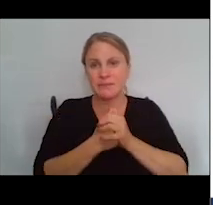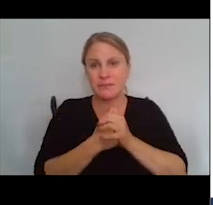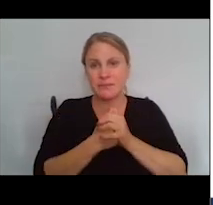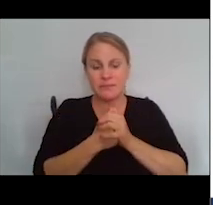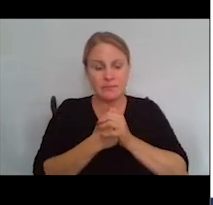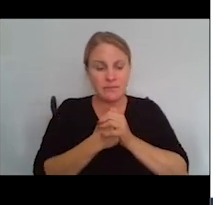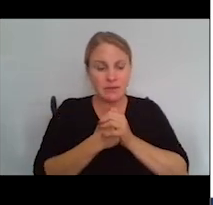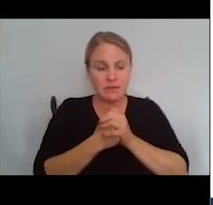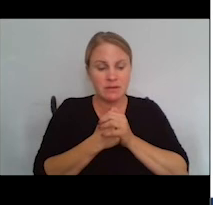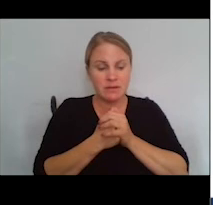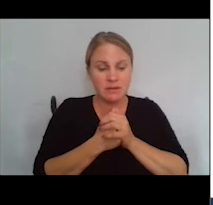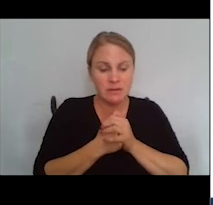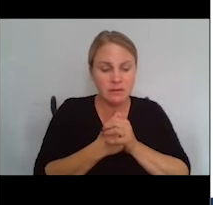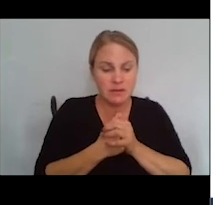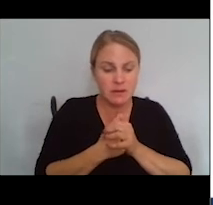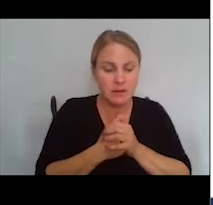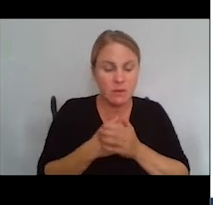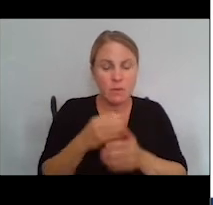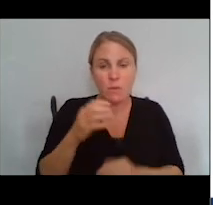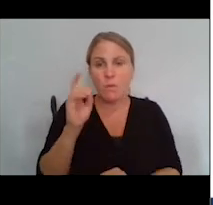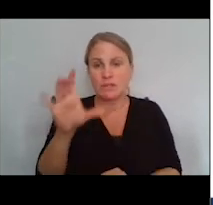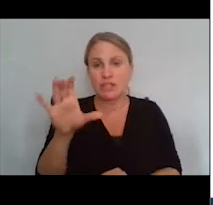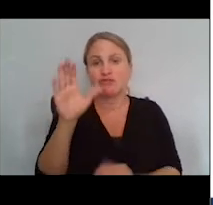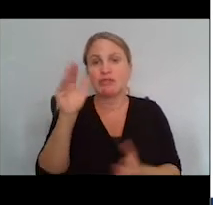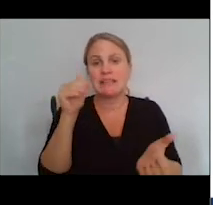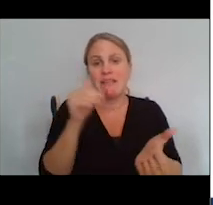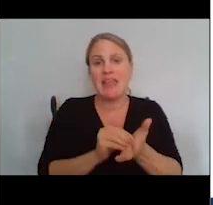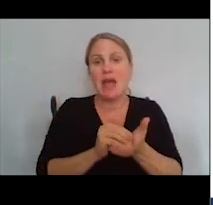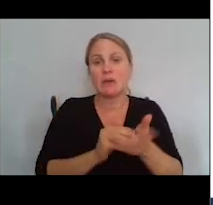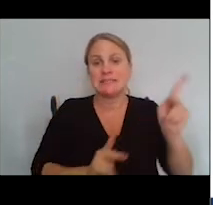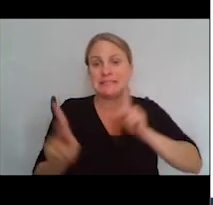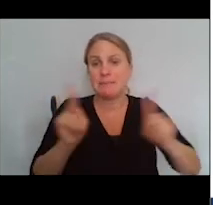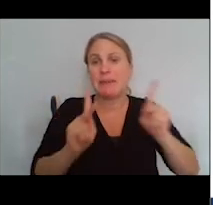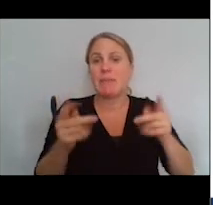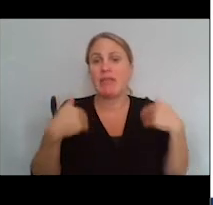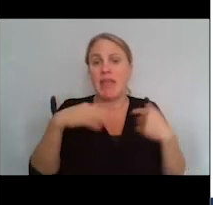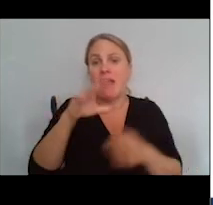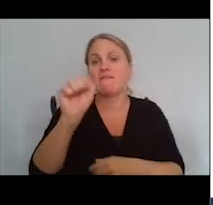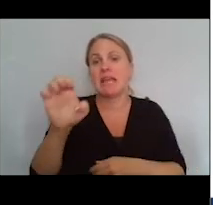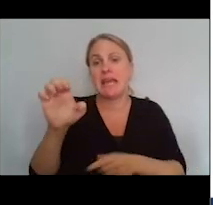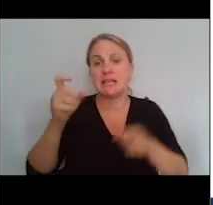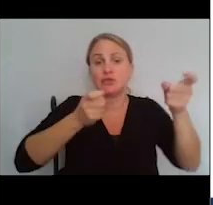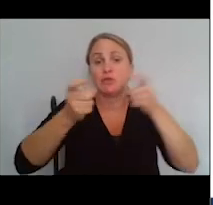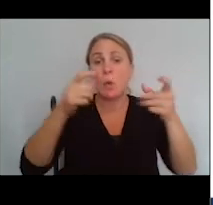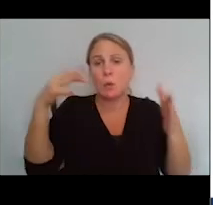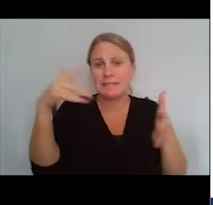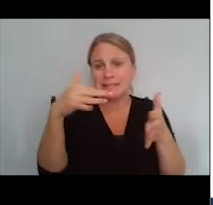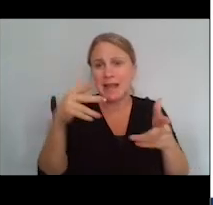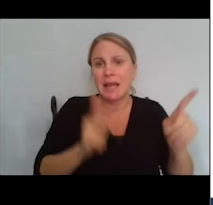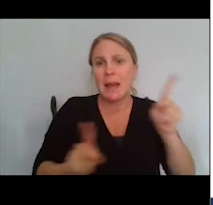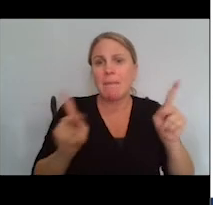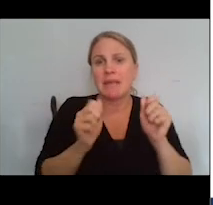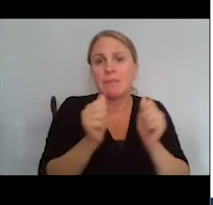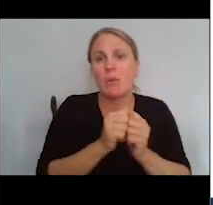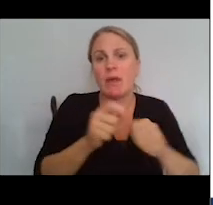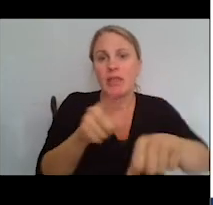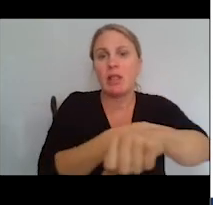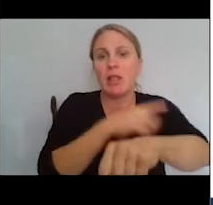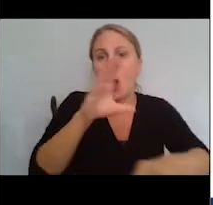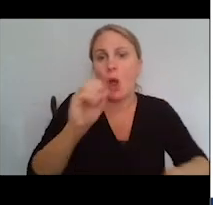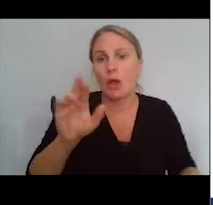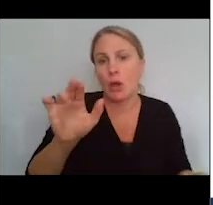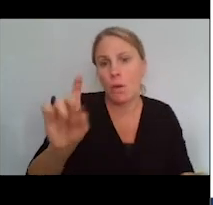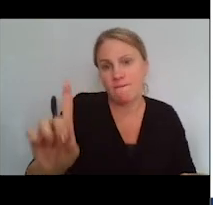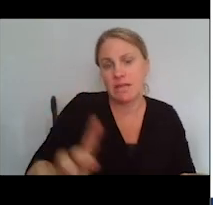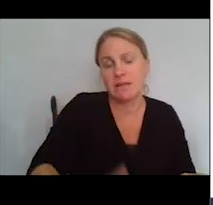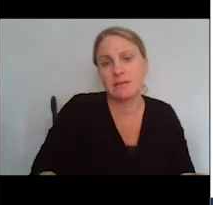again, of hundreds of thousands of patients, but they did a case control study of all people with long COVID, of people who